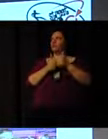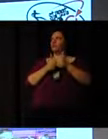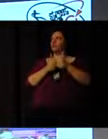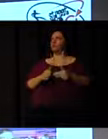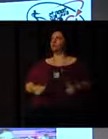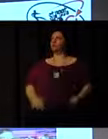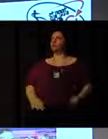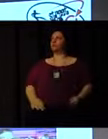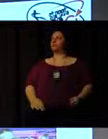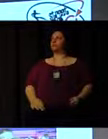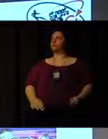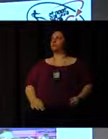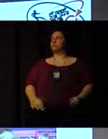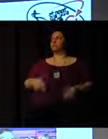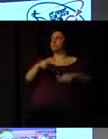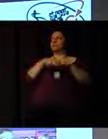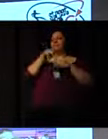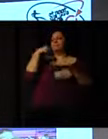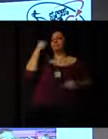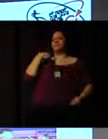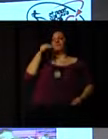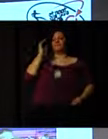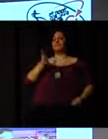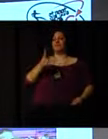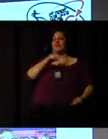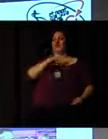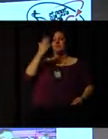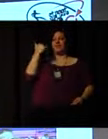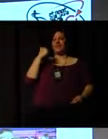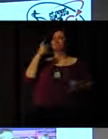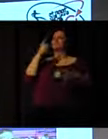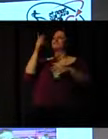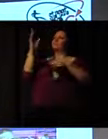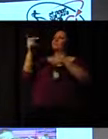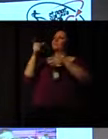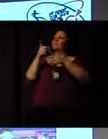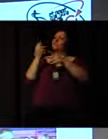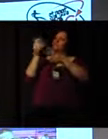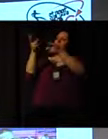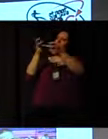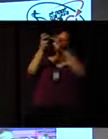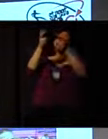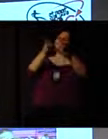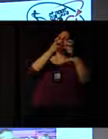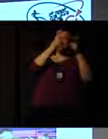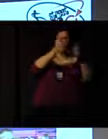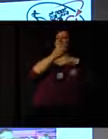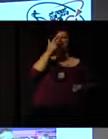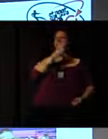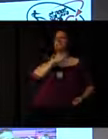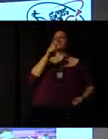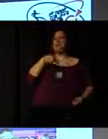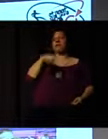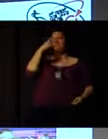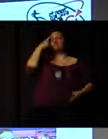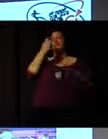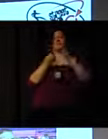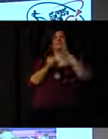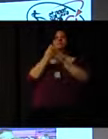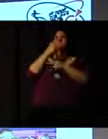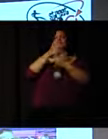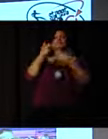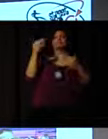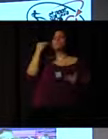experience at London 2012. But again, a bit of advice, we needed to create the opportunity to get young people to